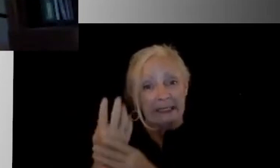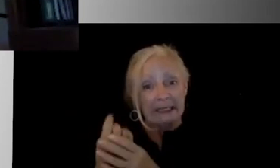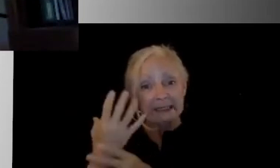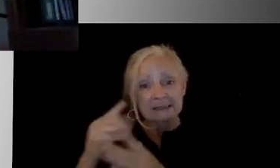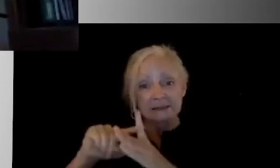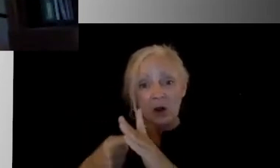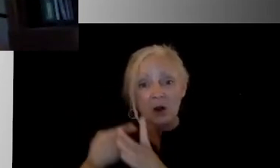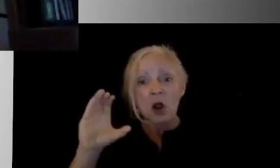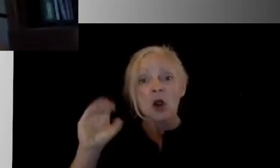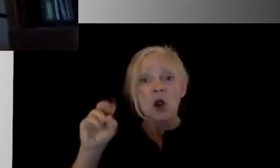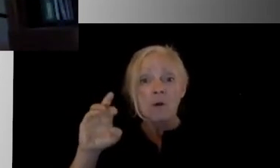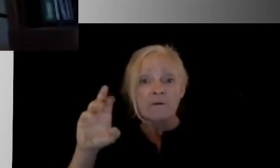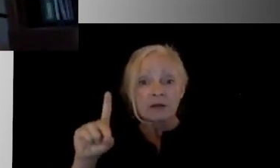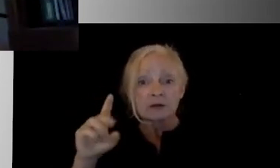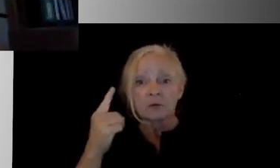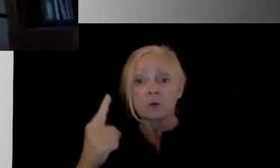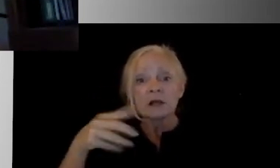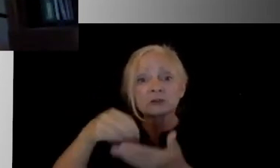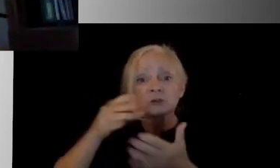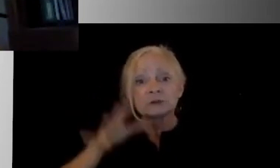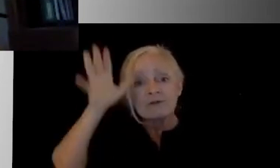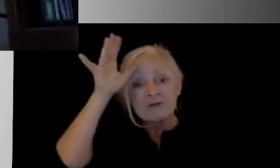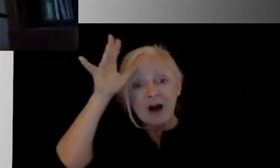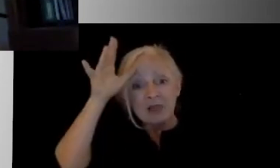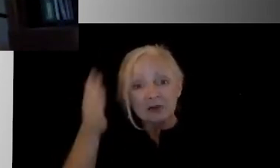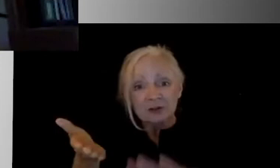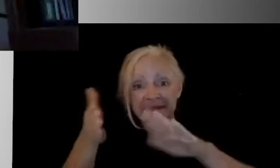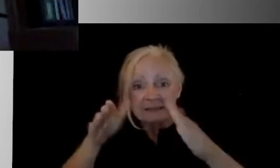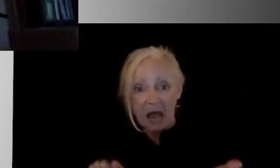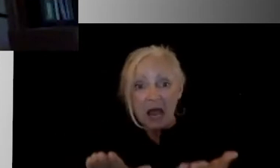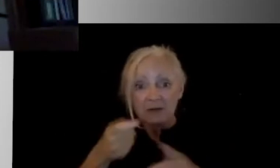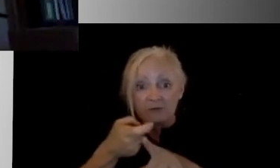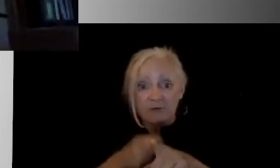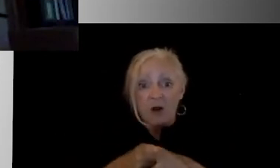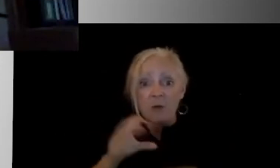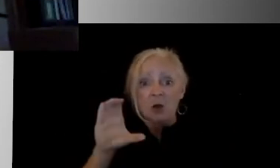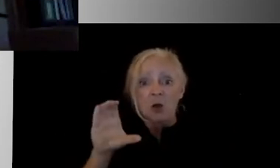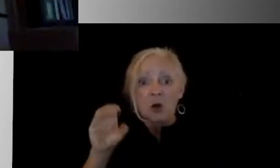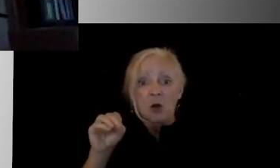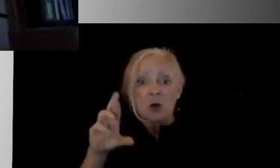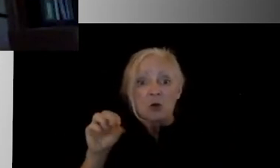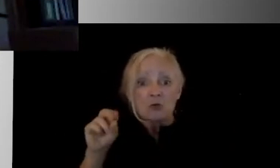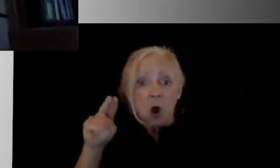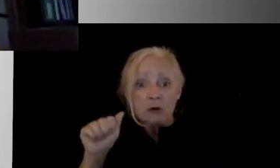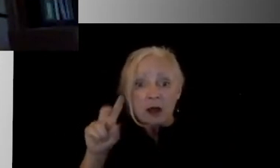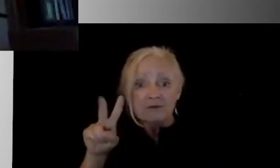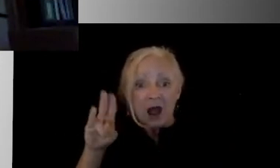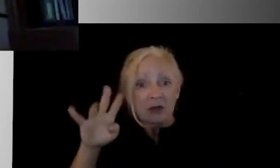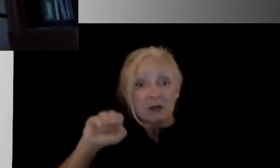this teacher had a student whose father passed away from the coronavirus and it ravaged the family's emotion,